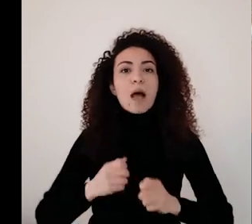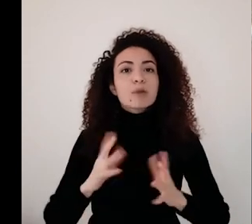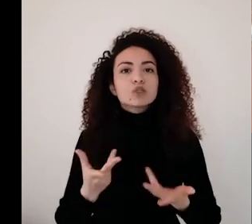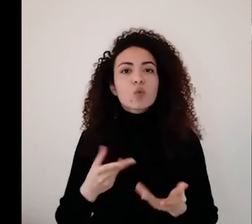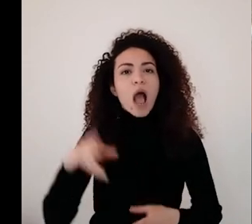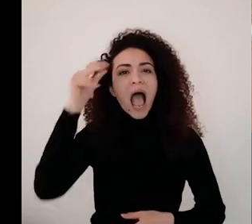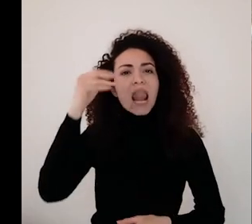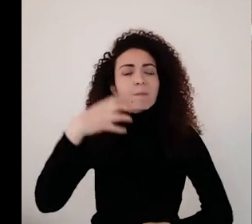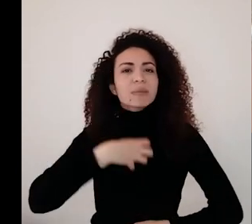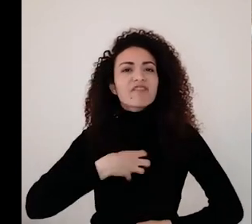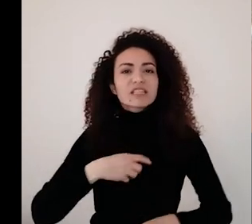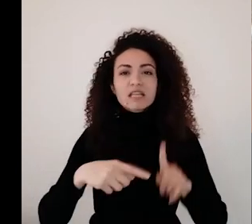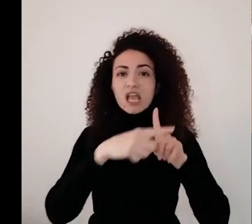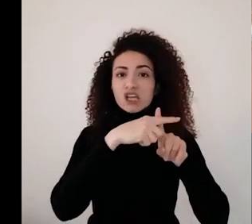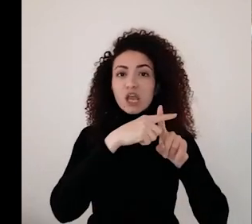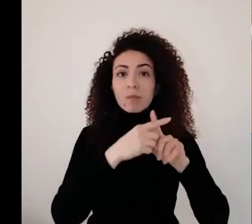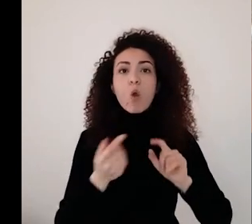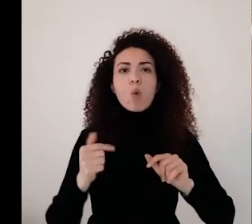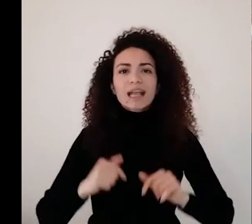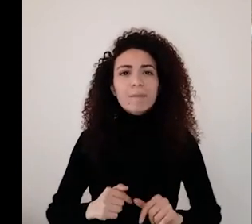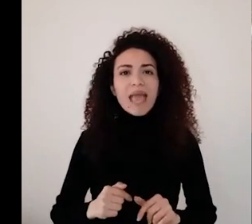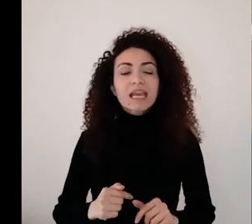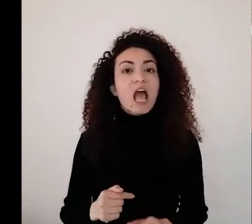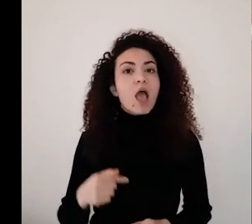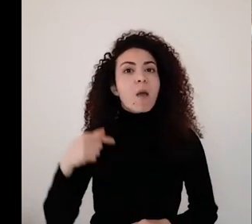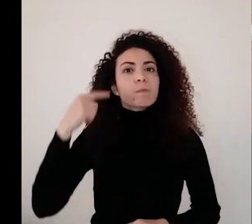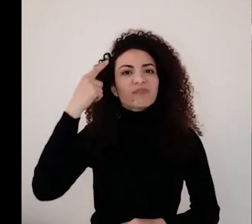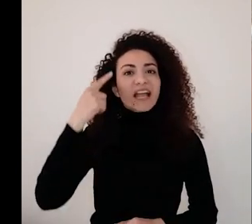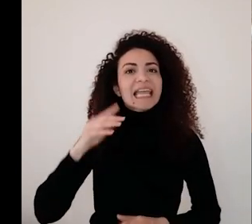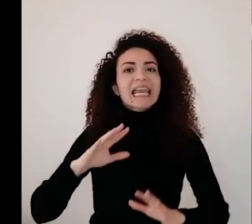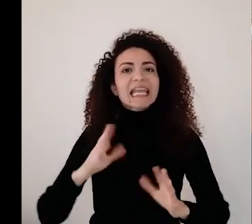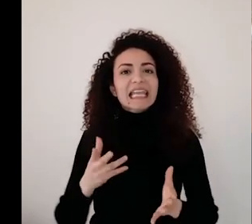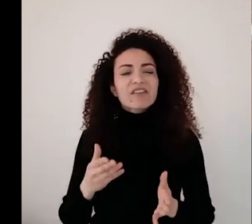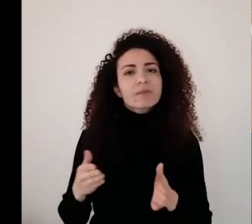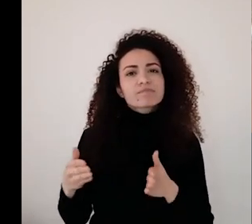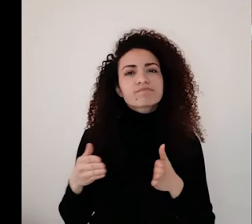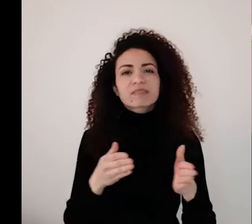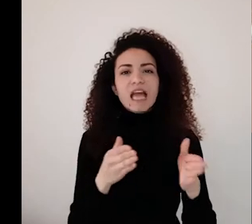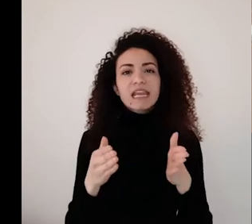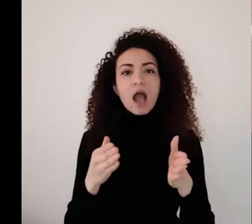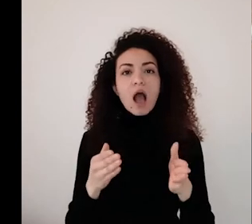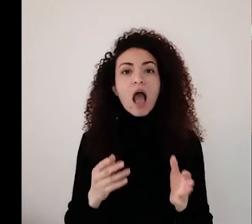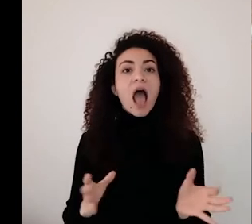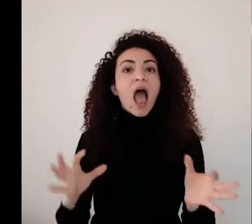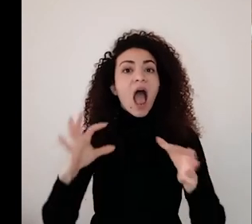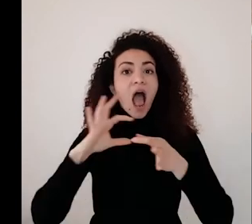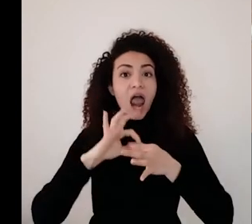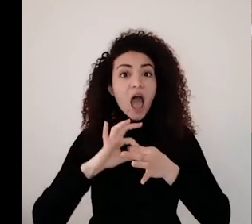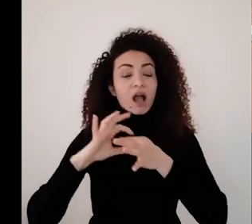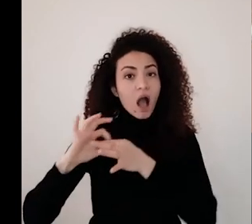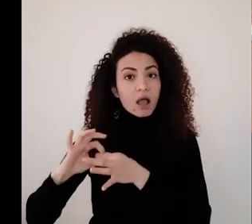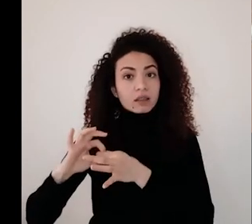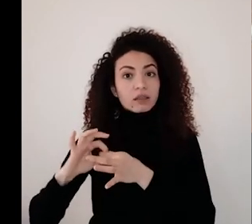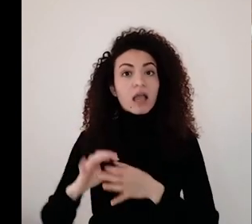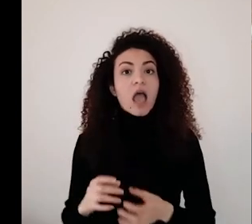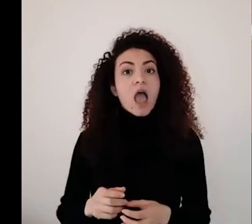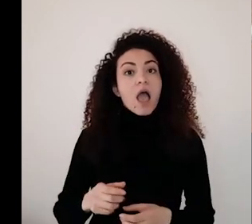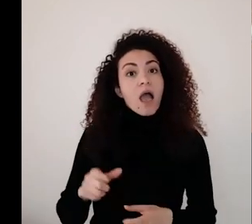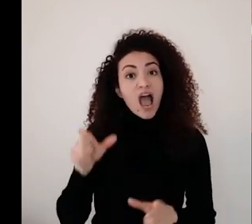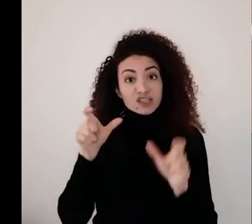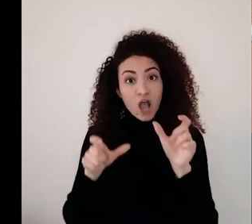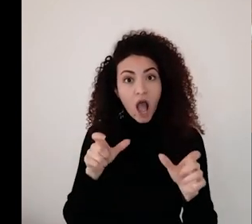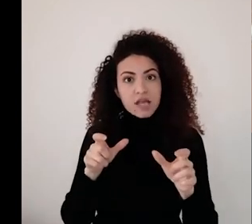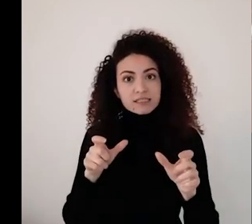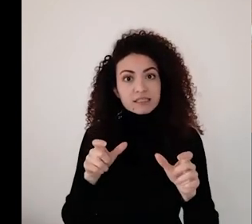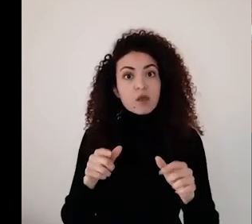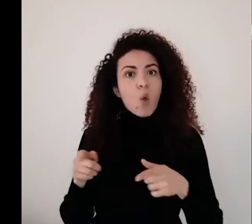psychology, and also using really the motto of the quality of your life is determined by